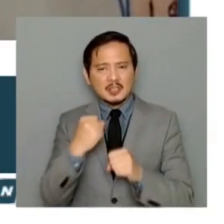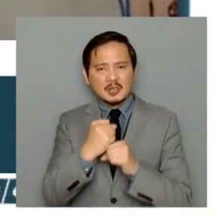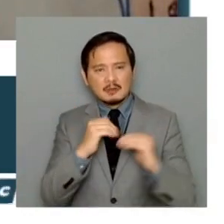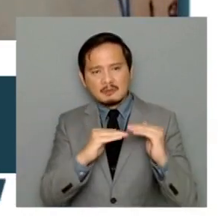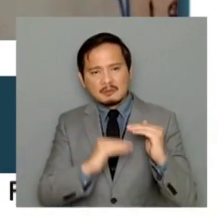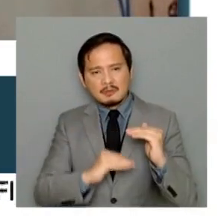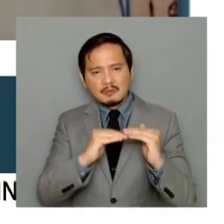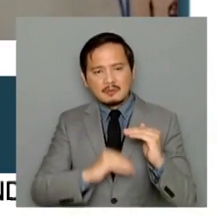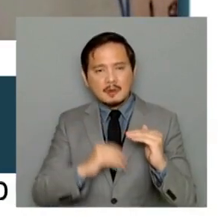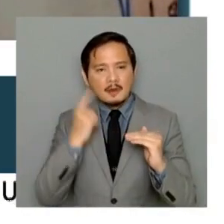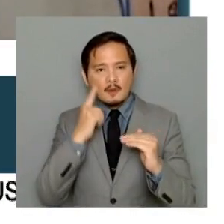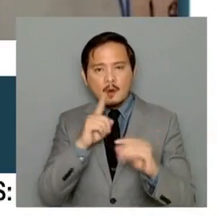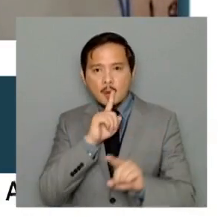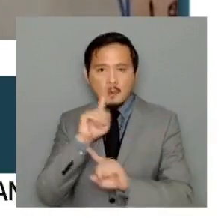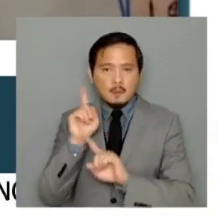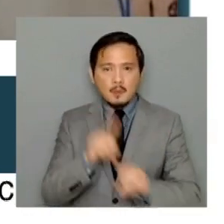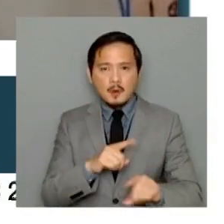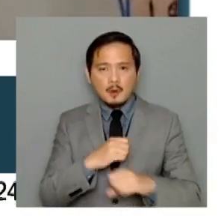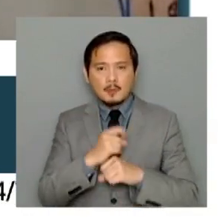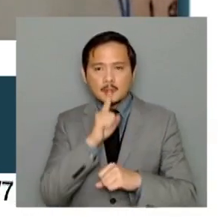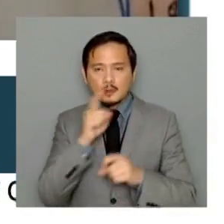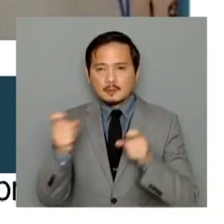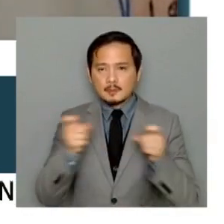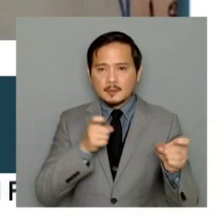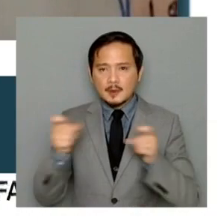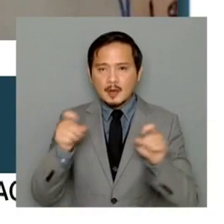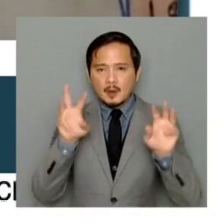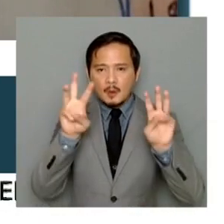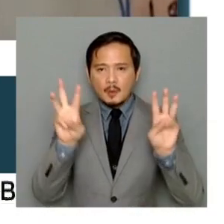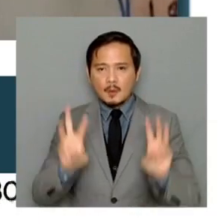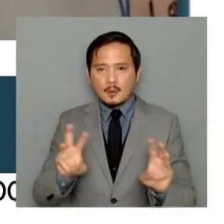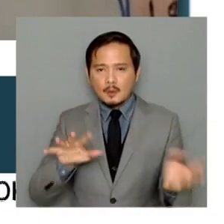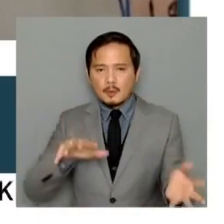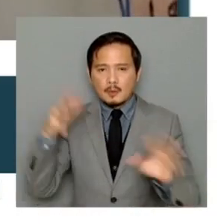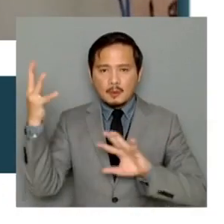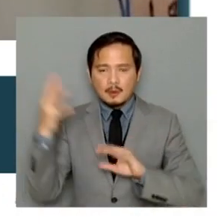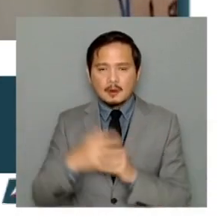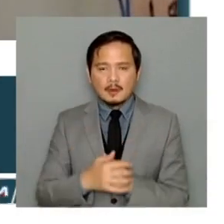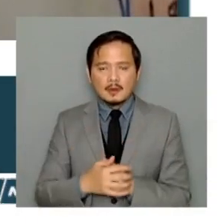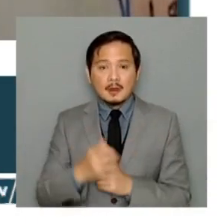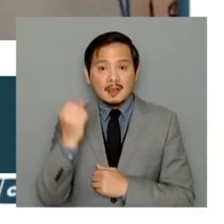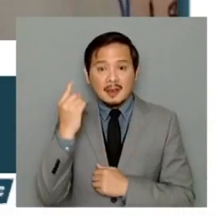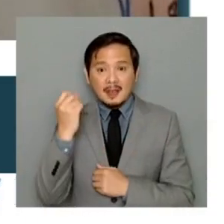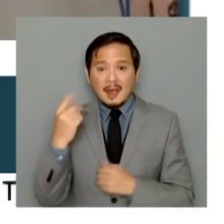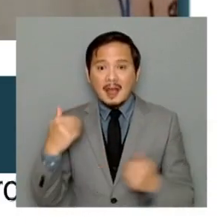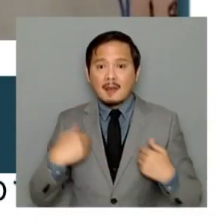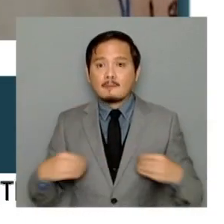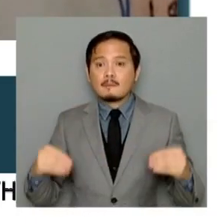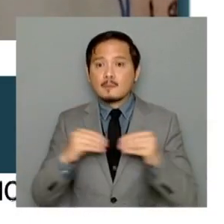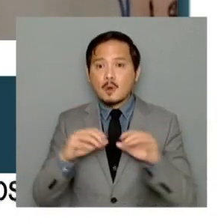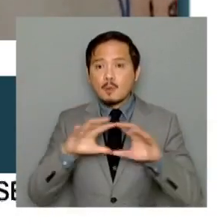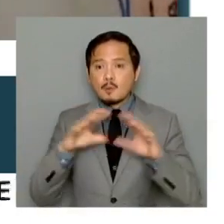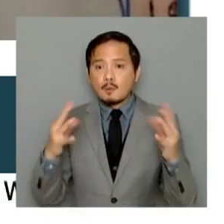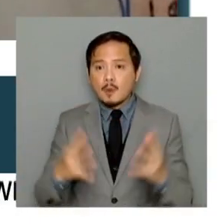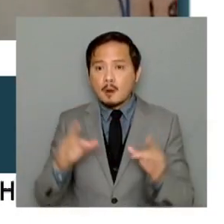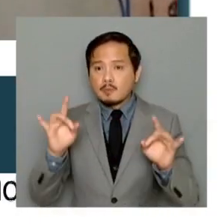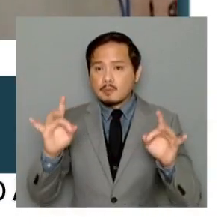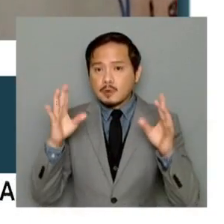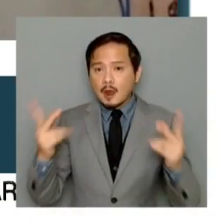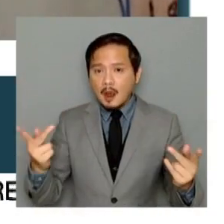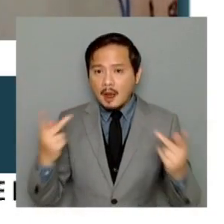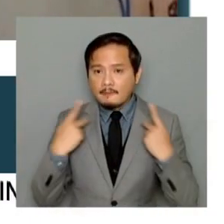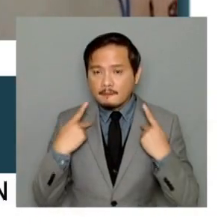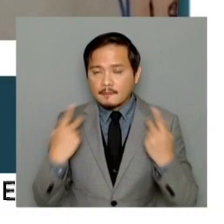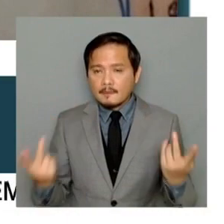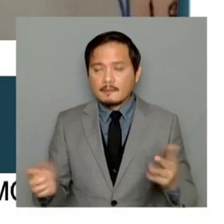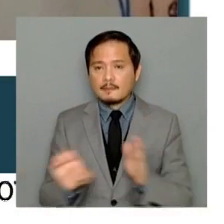to address the runaway climate crisis. But it's not only the climate crisis. You have multiple planetary crises. We already have experience